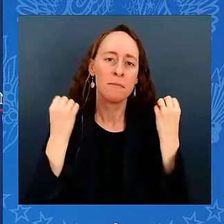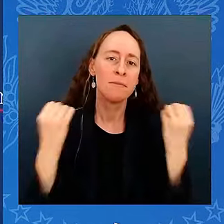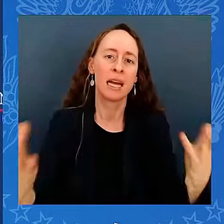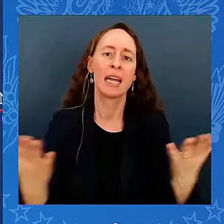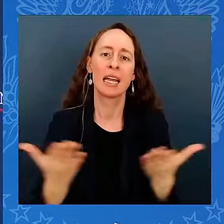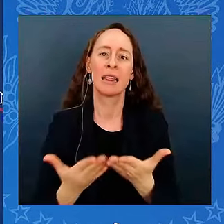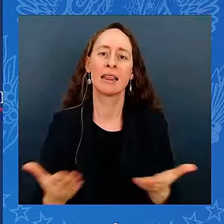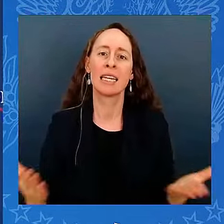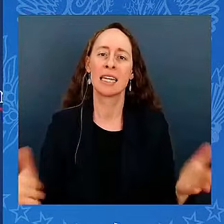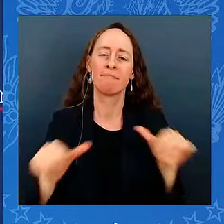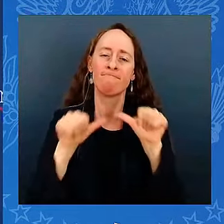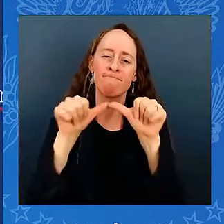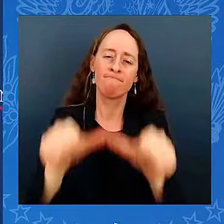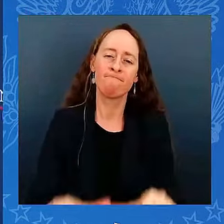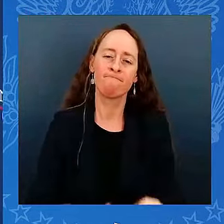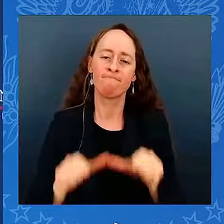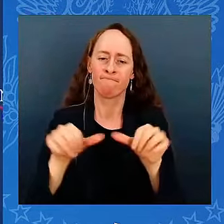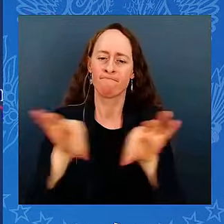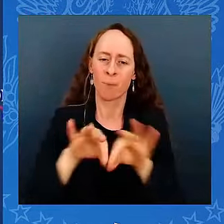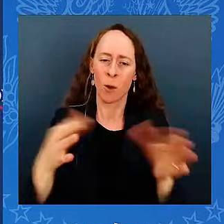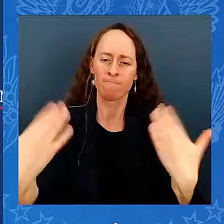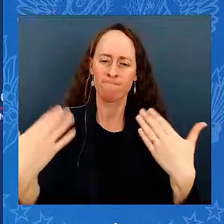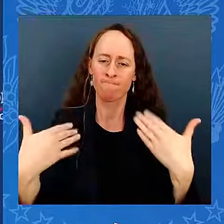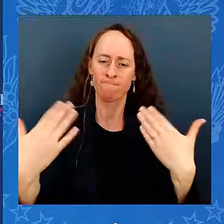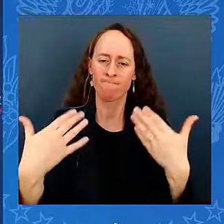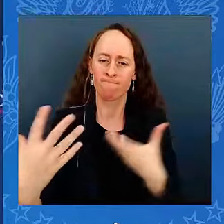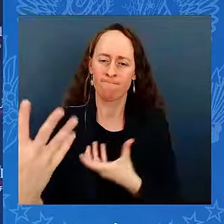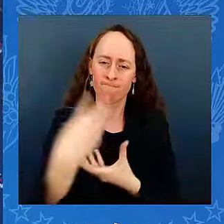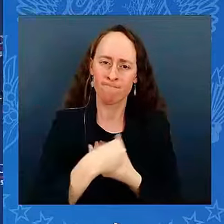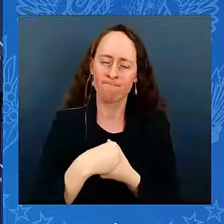God protect our troops. Thank you. Thank you. you